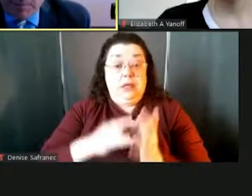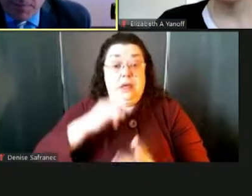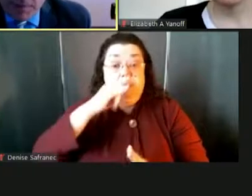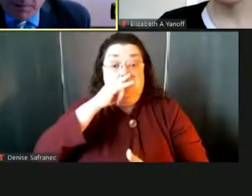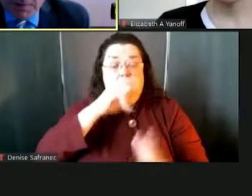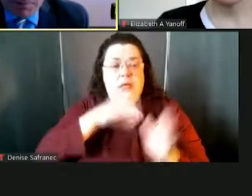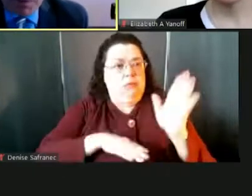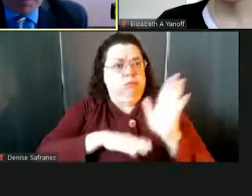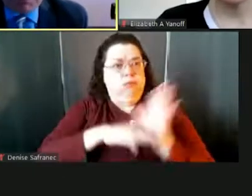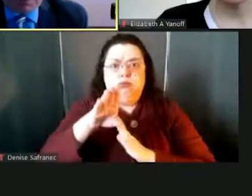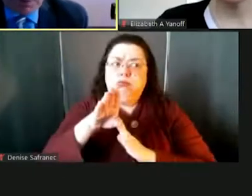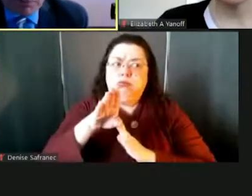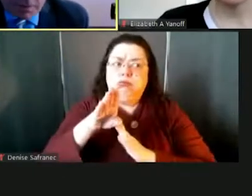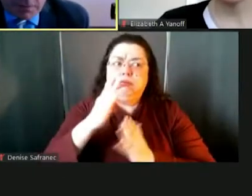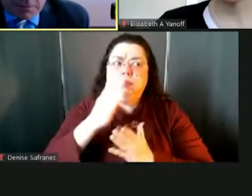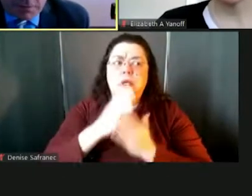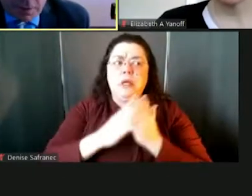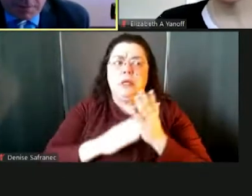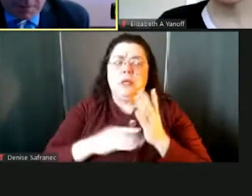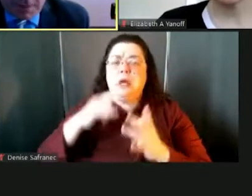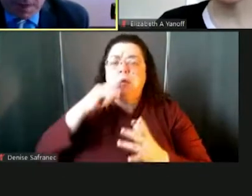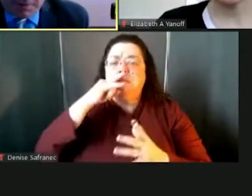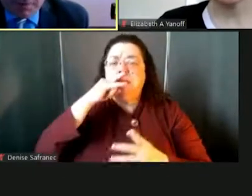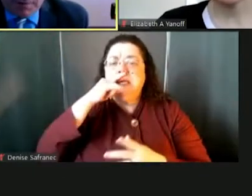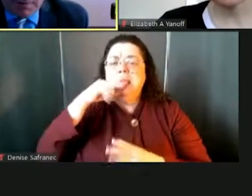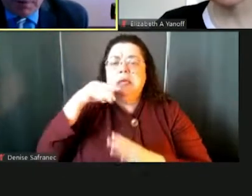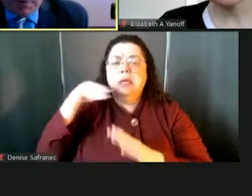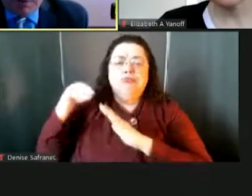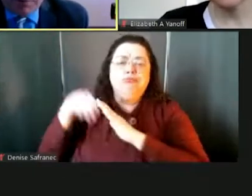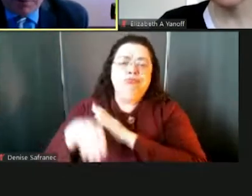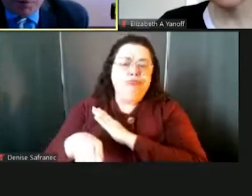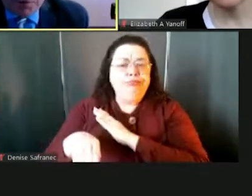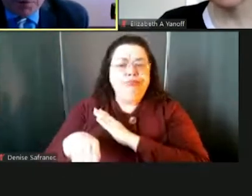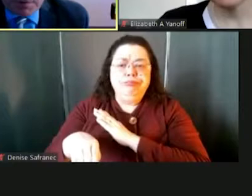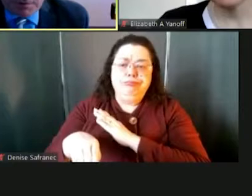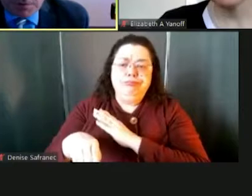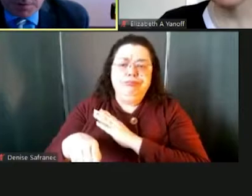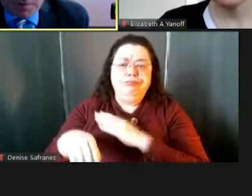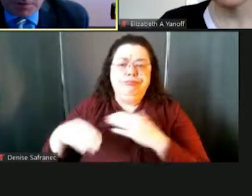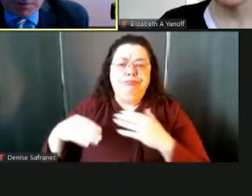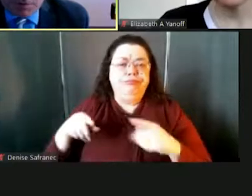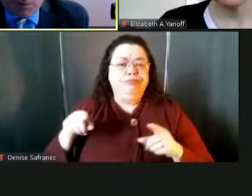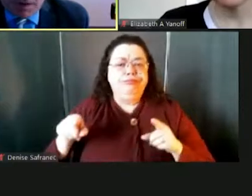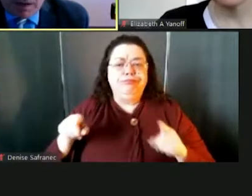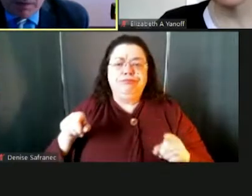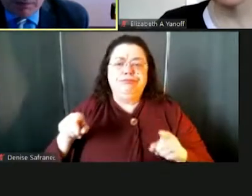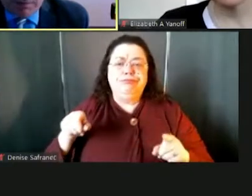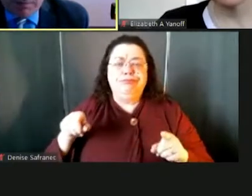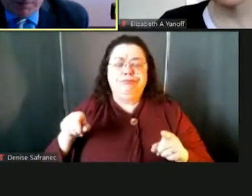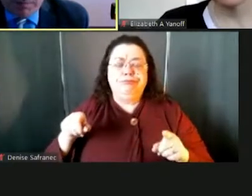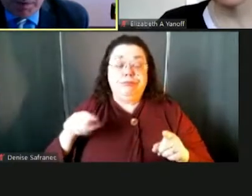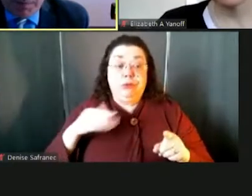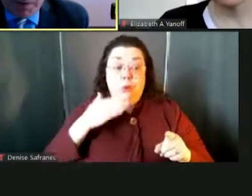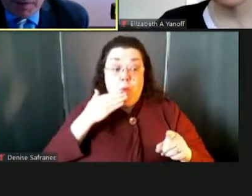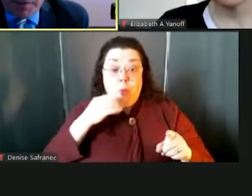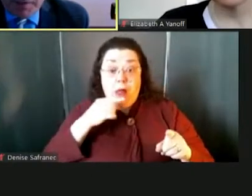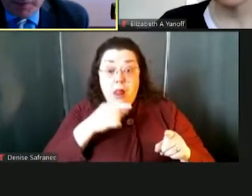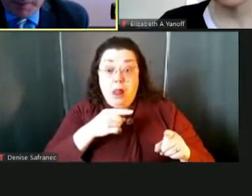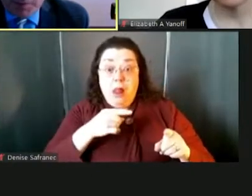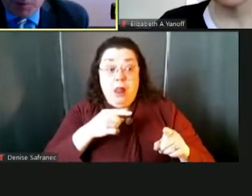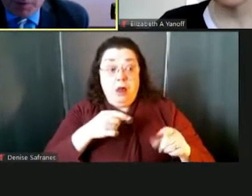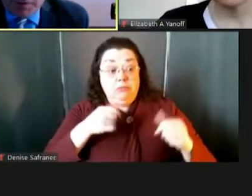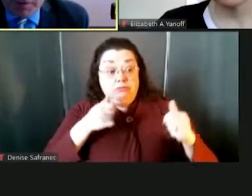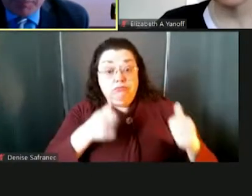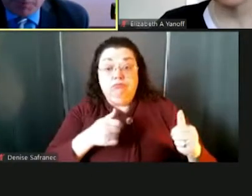model and some kids have really struggled in that model. And for those students that are doing well, there may be